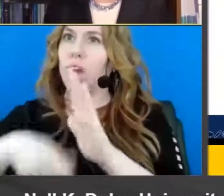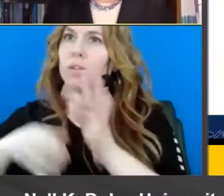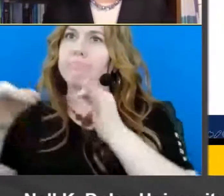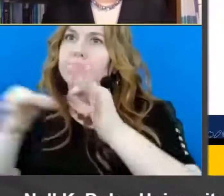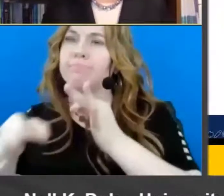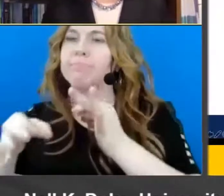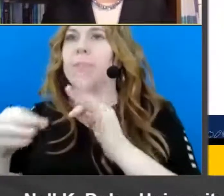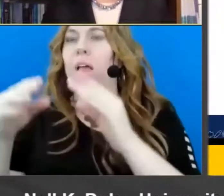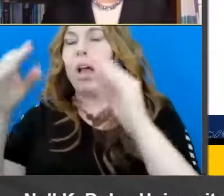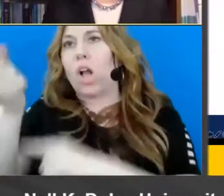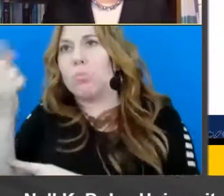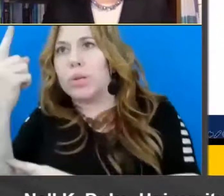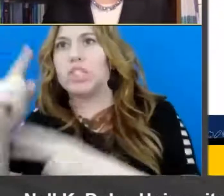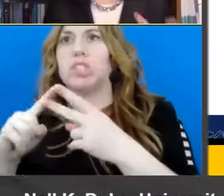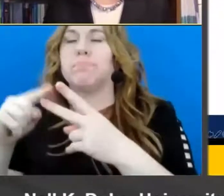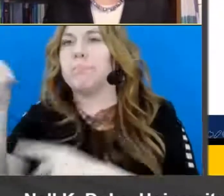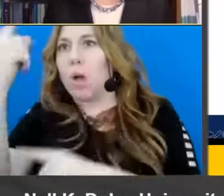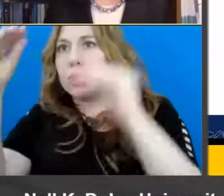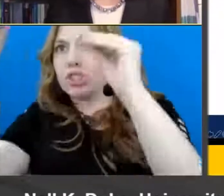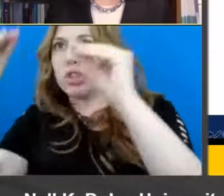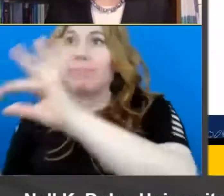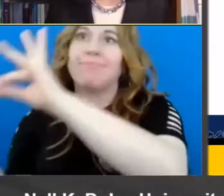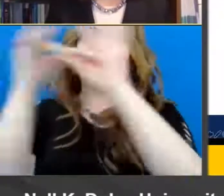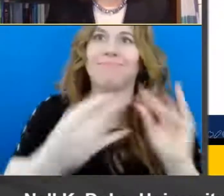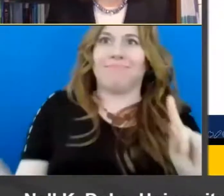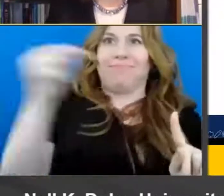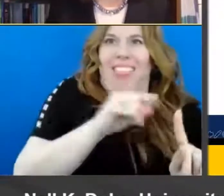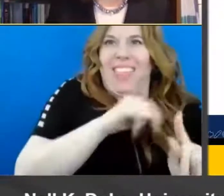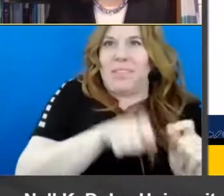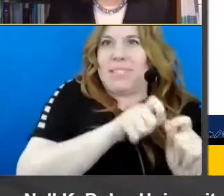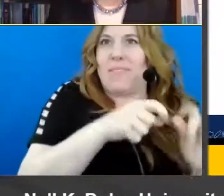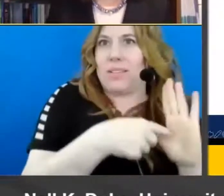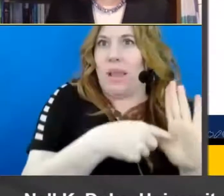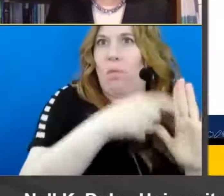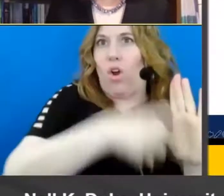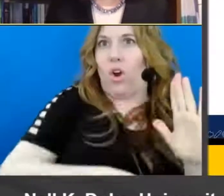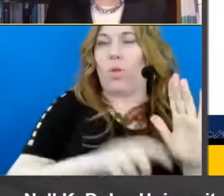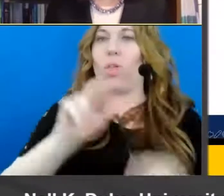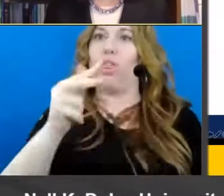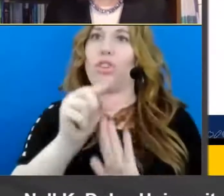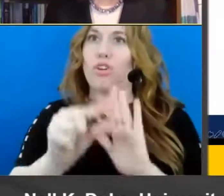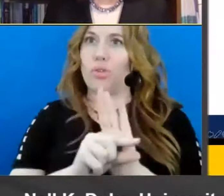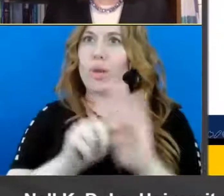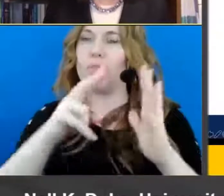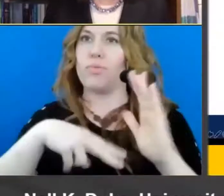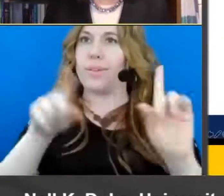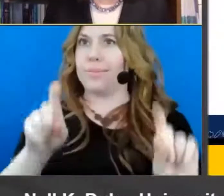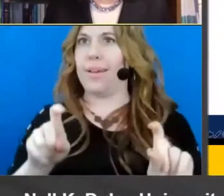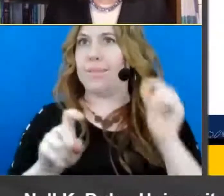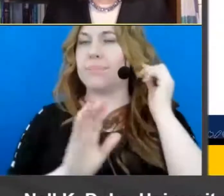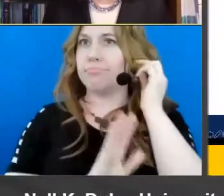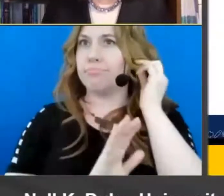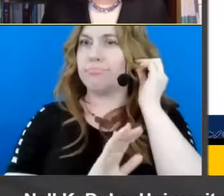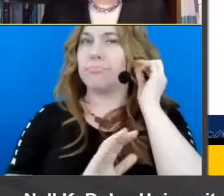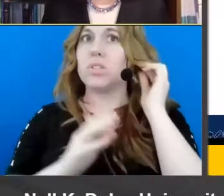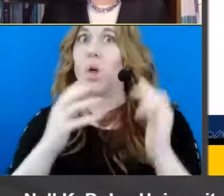back to what it would take to comprehend that particular article from a third grade reading test. So I really hope